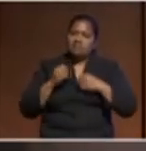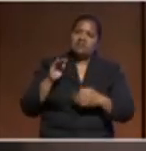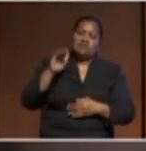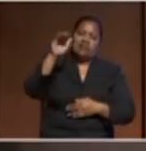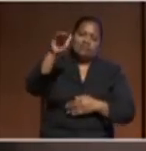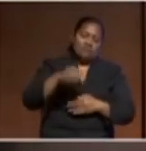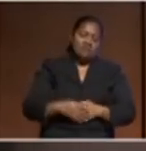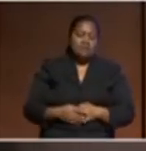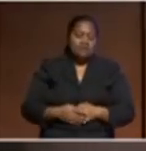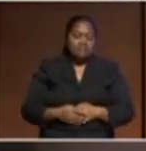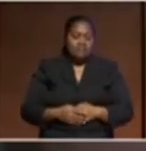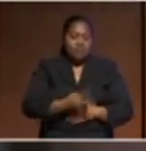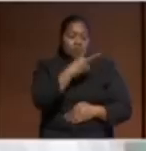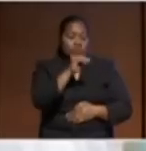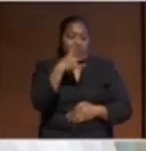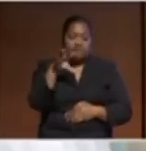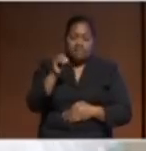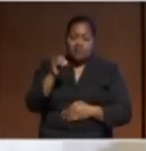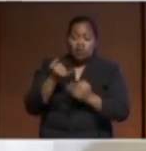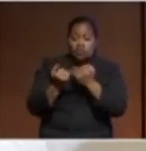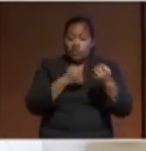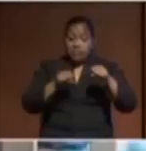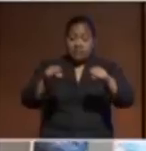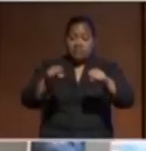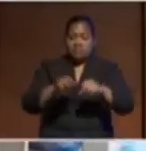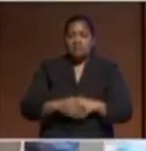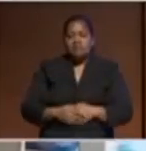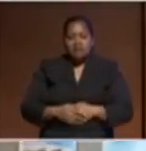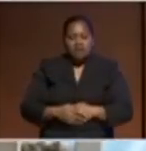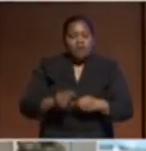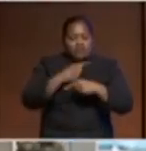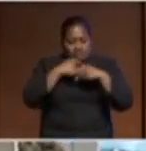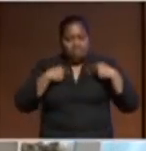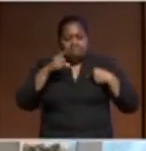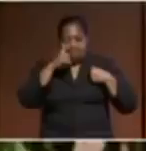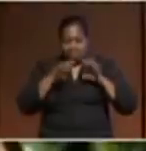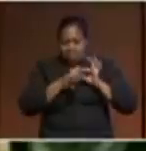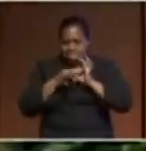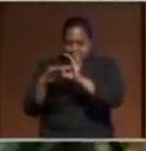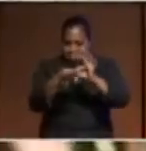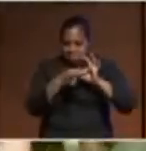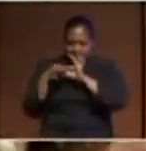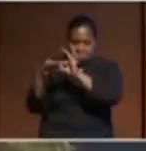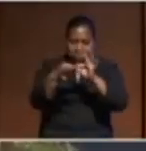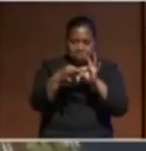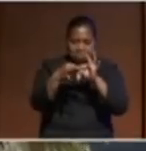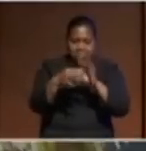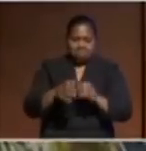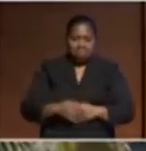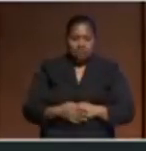with the 2050 strategy for the blue Pacific continent in place we can work together as one united region